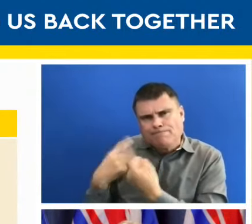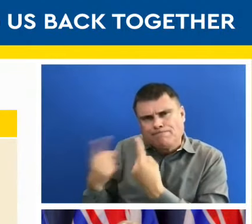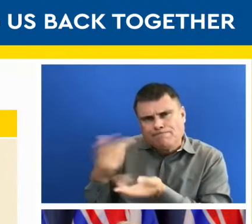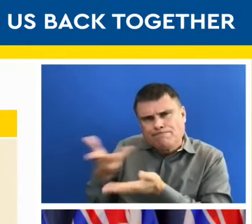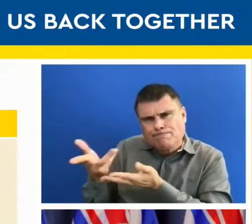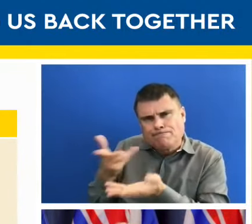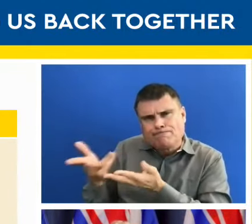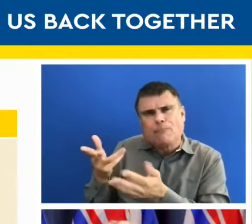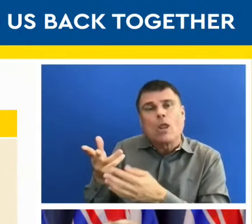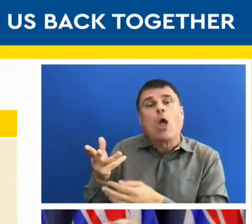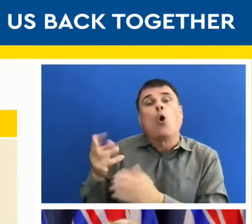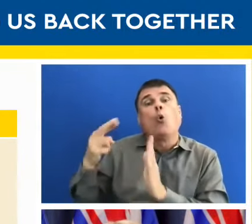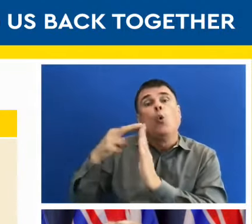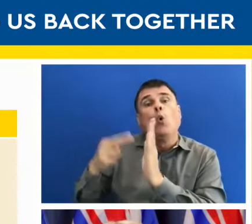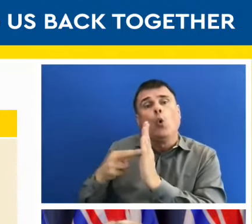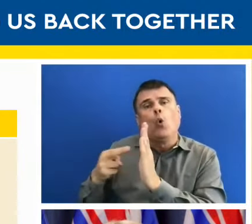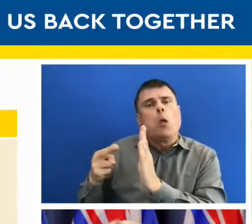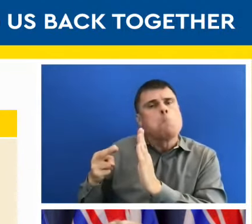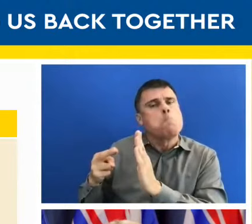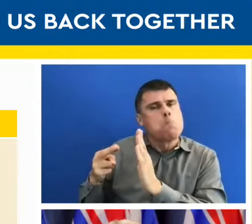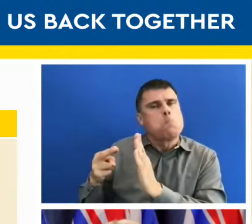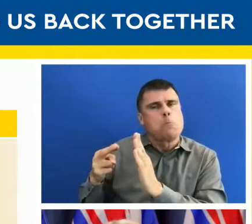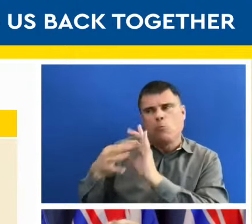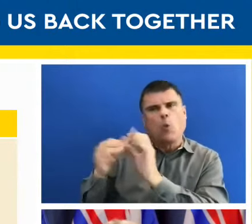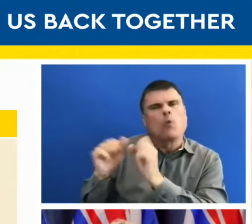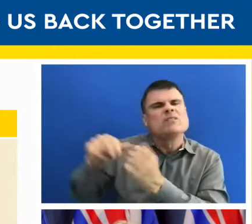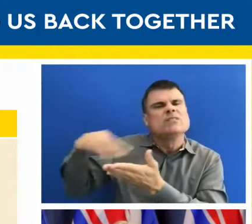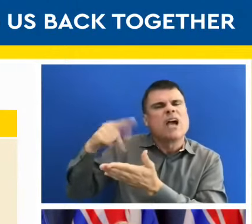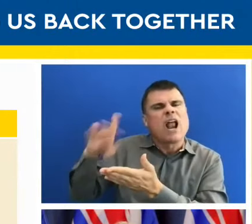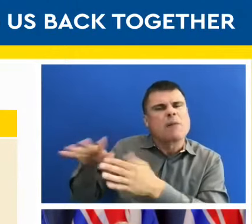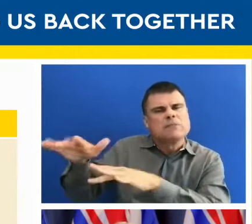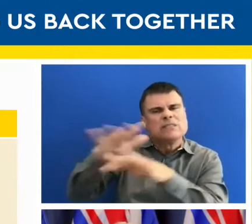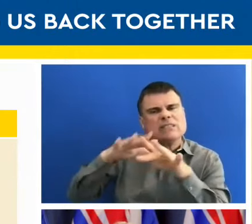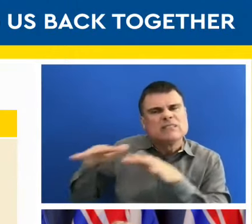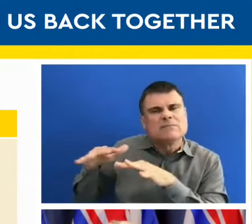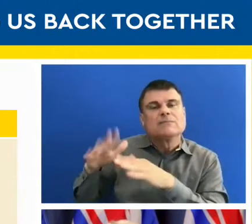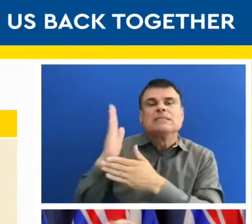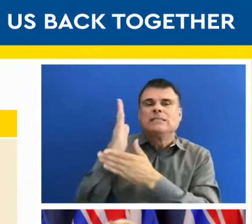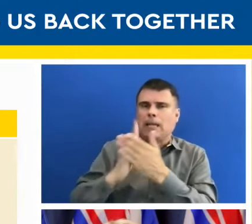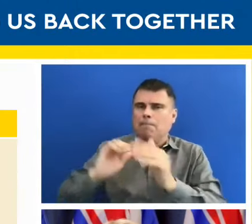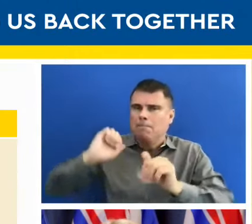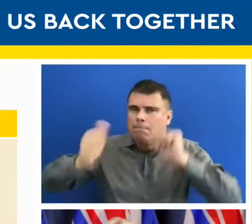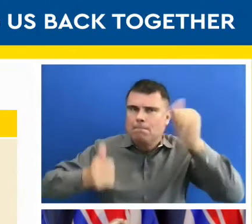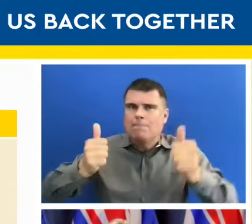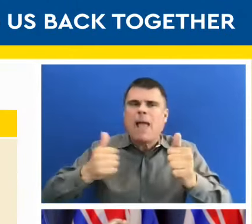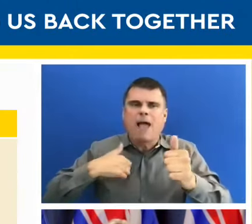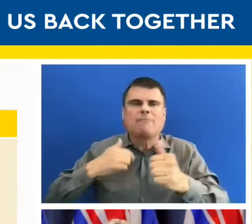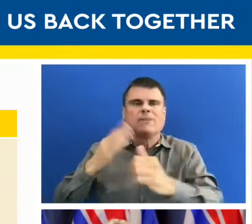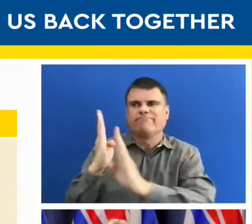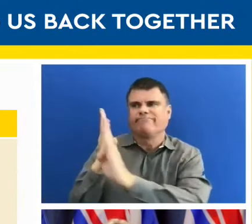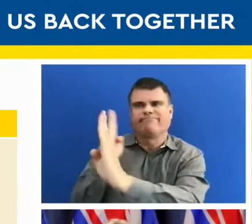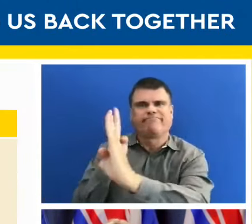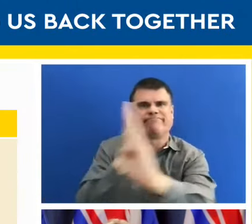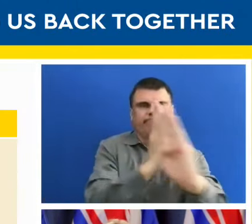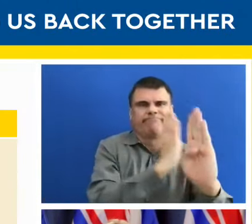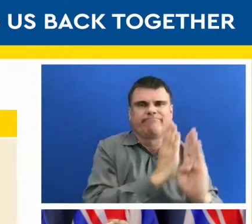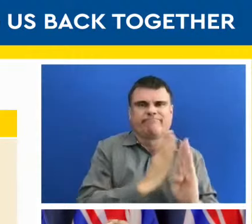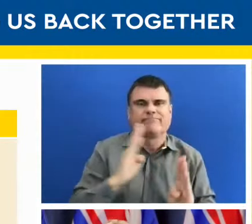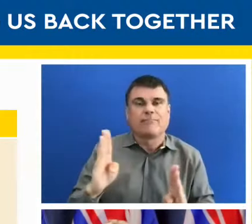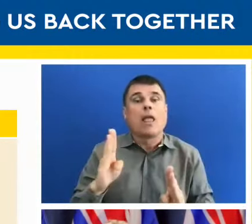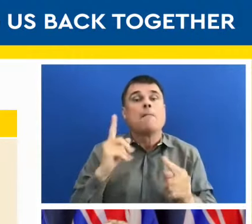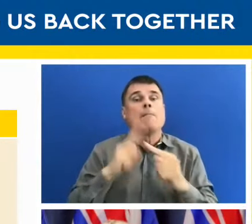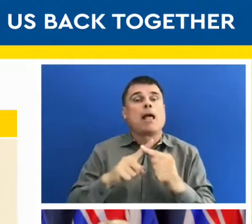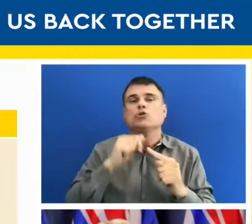out with that sector, including some distancing or barriers between tables and so not socializing because between tables.